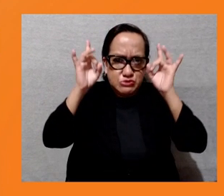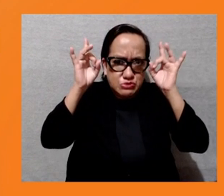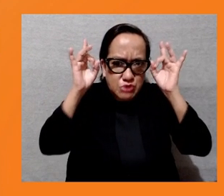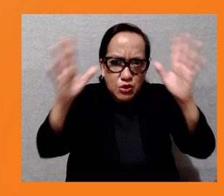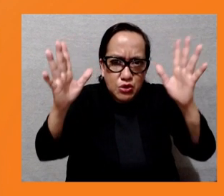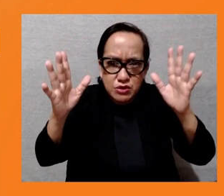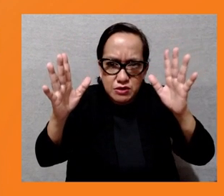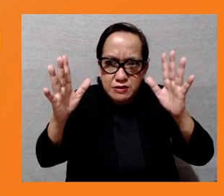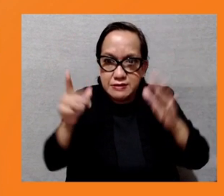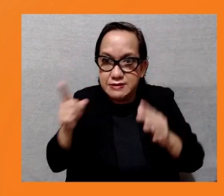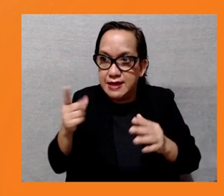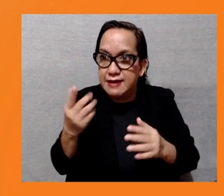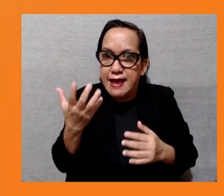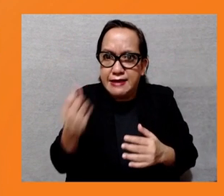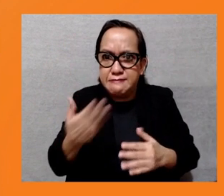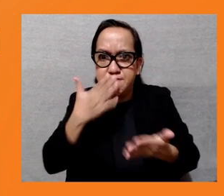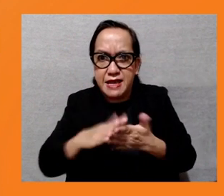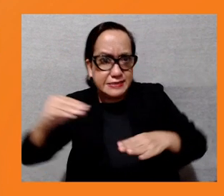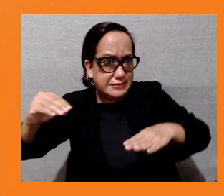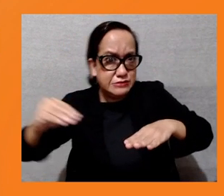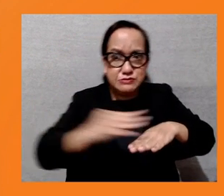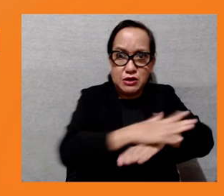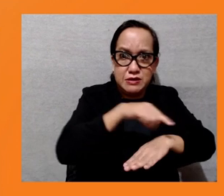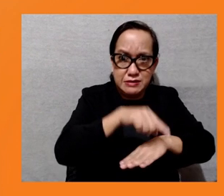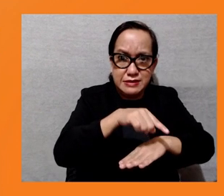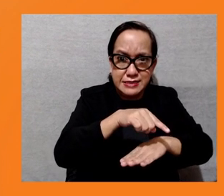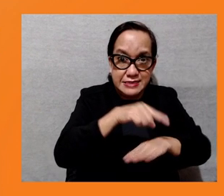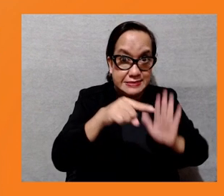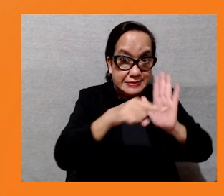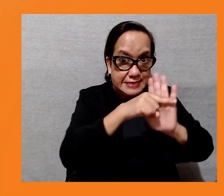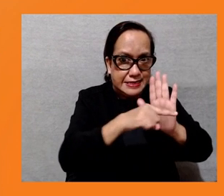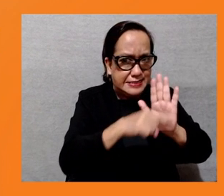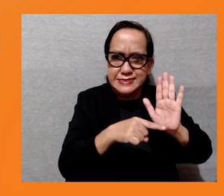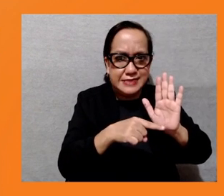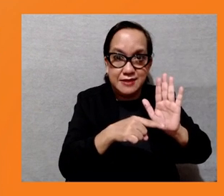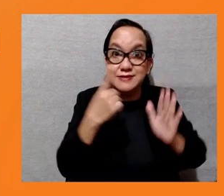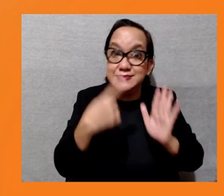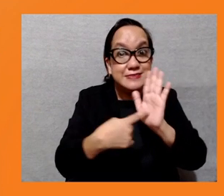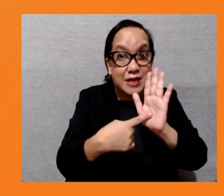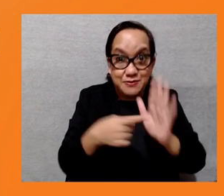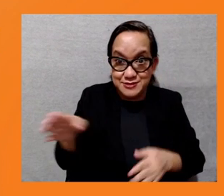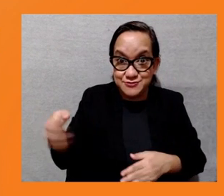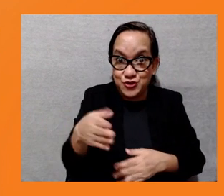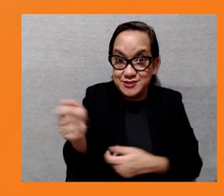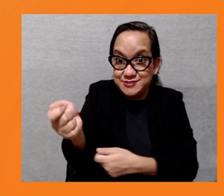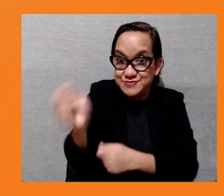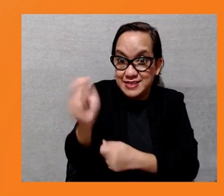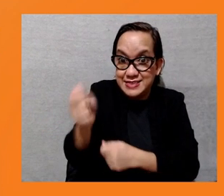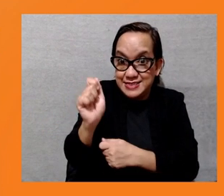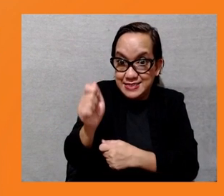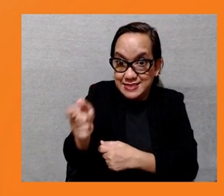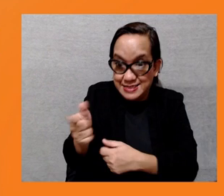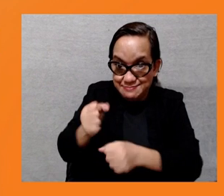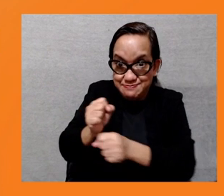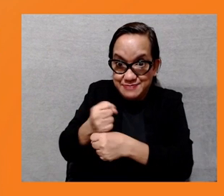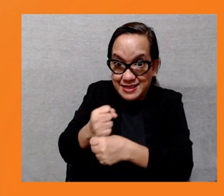prevented the fisher folk from suffering the irreversible loss of their livelihood due to the thermal pollution from the power